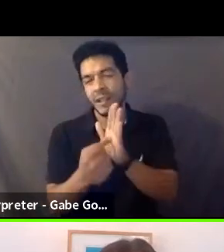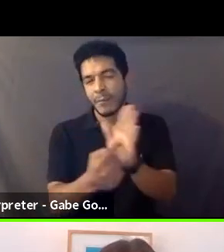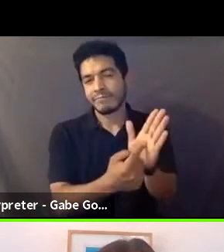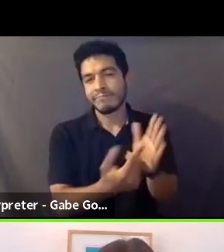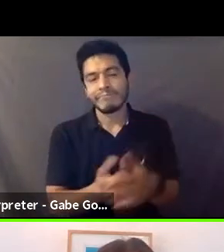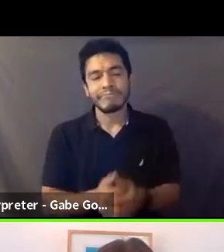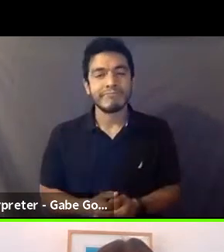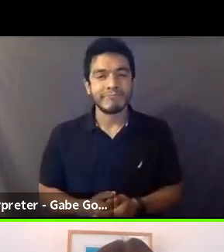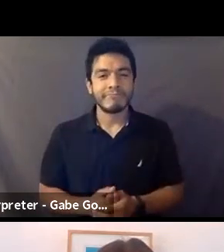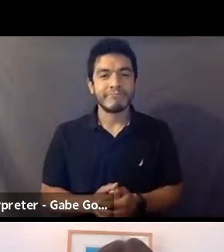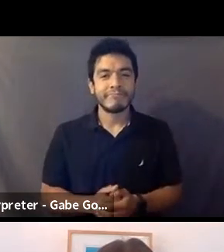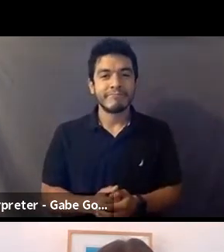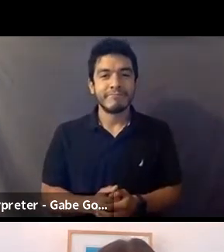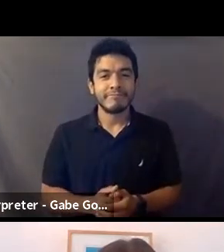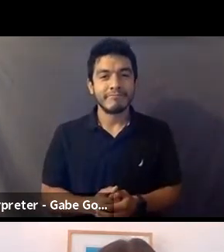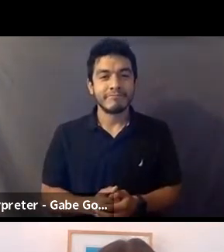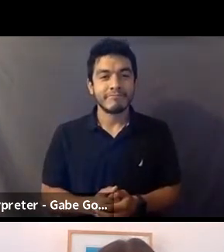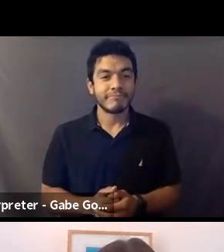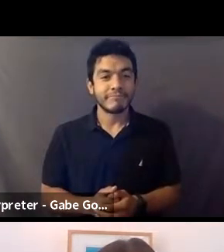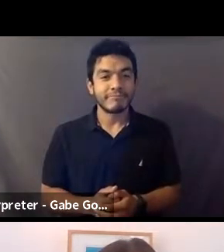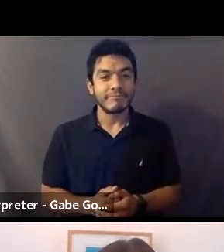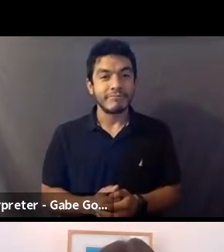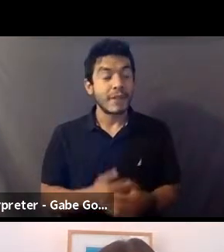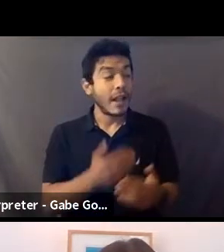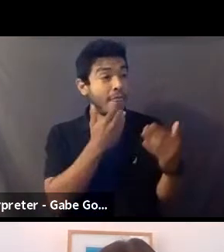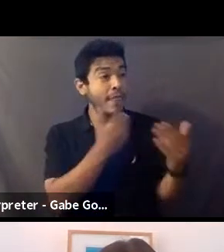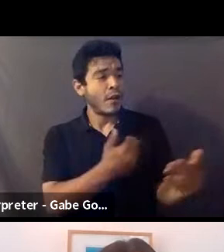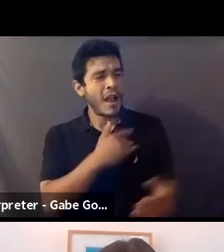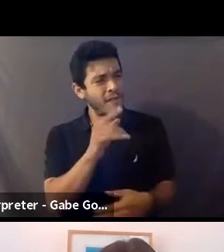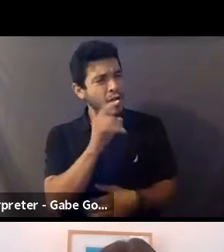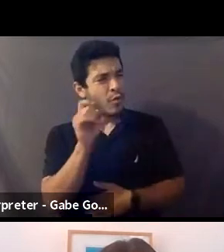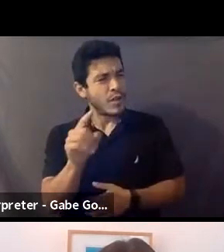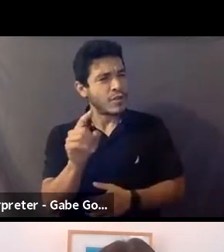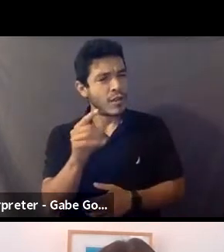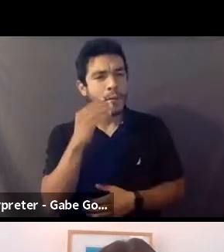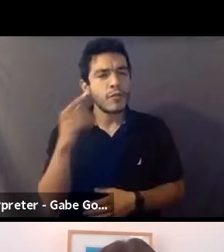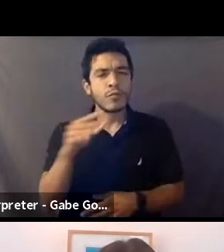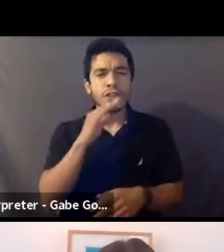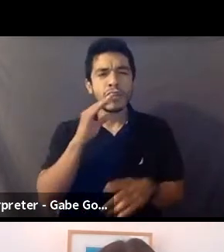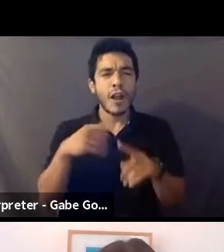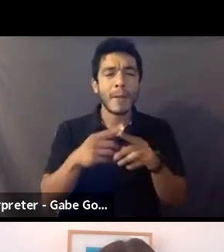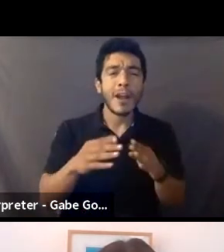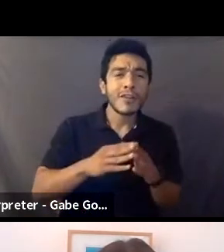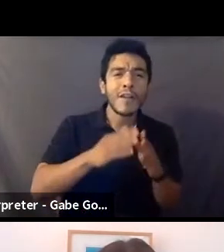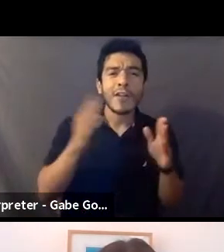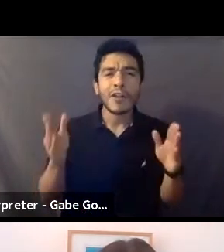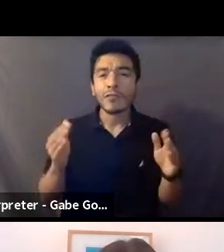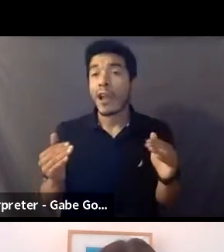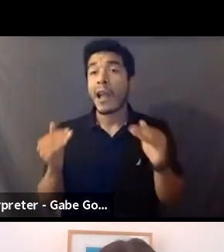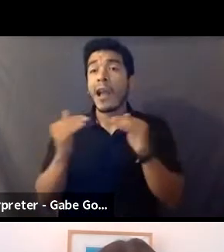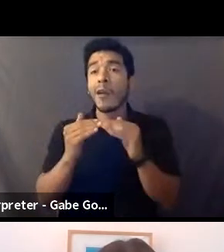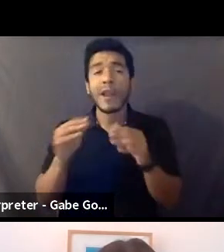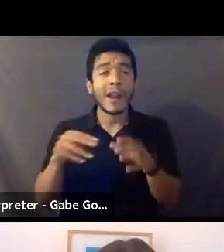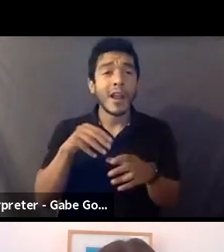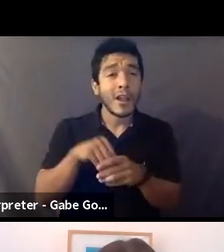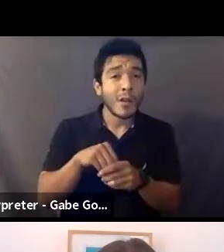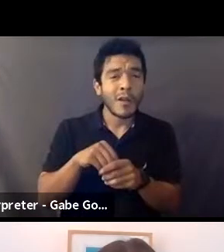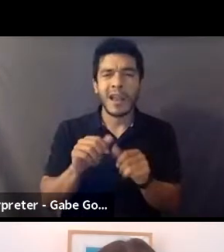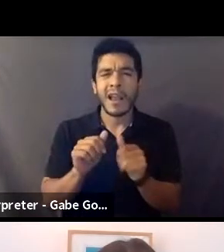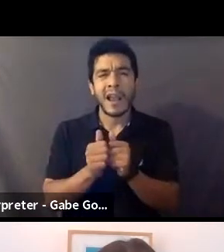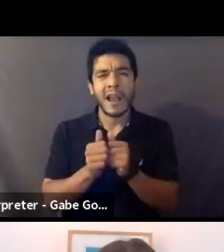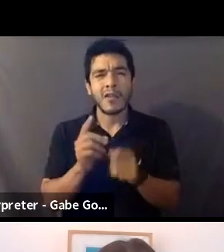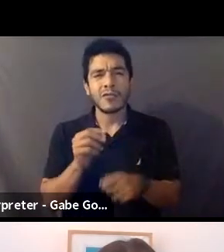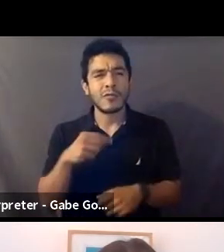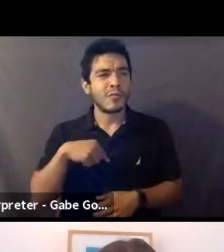Thank you. Um, you know, I have a question because we talked about diversity, equity and inclusion, and how do we